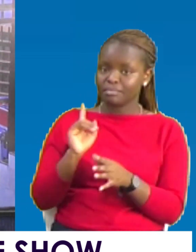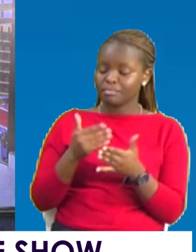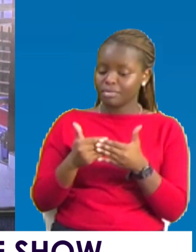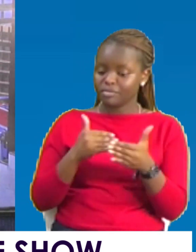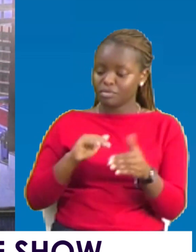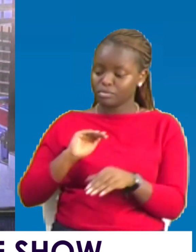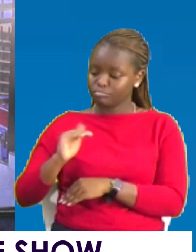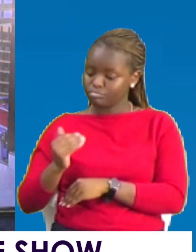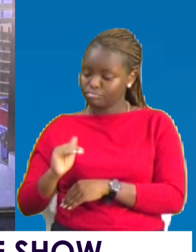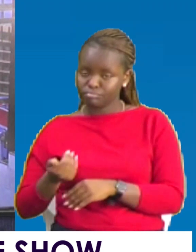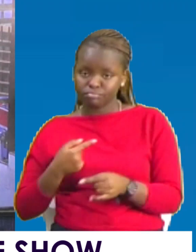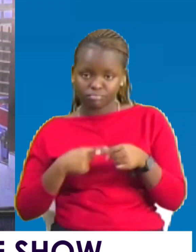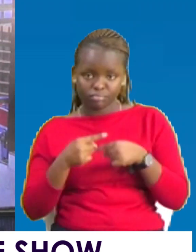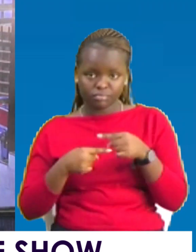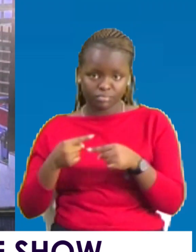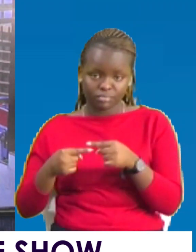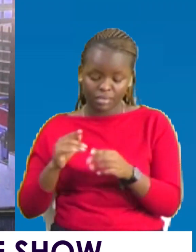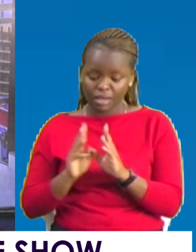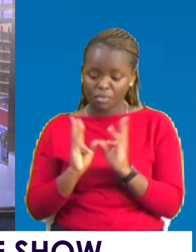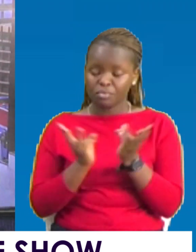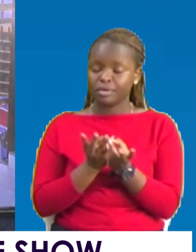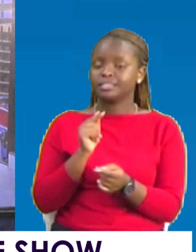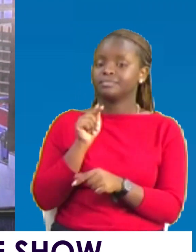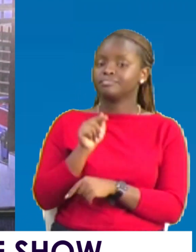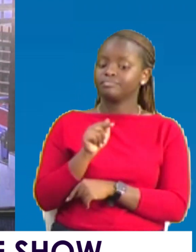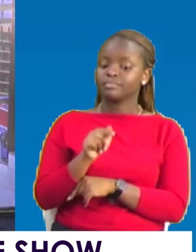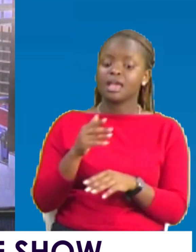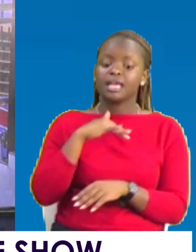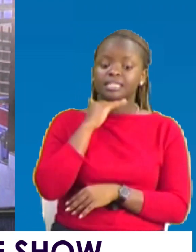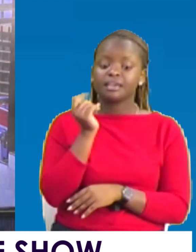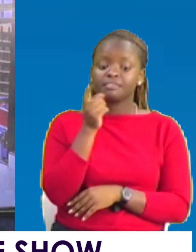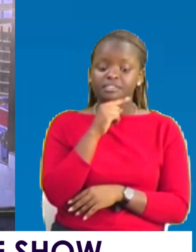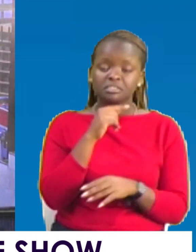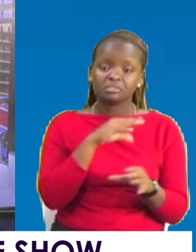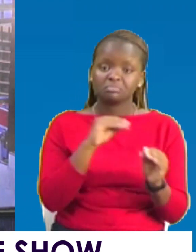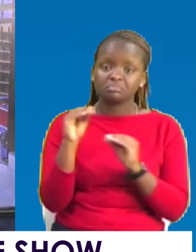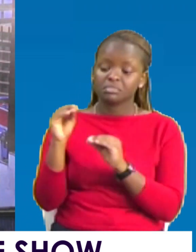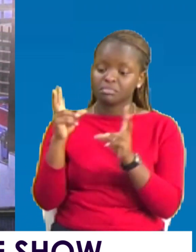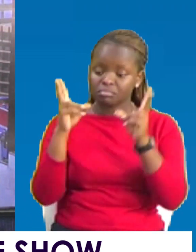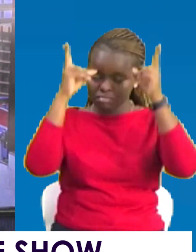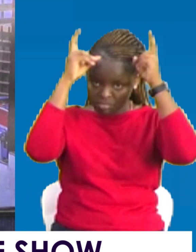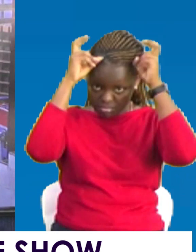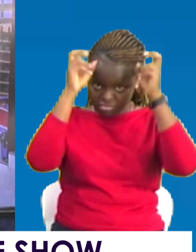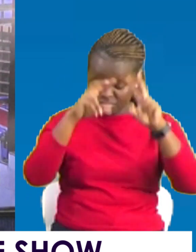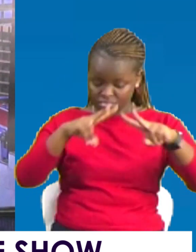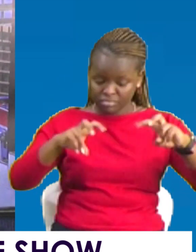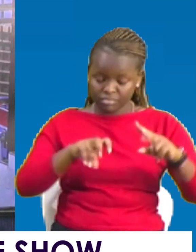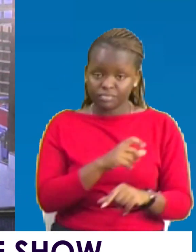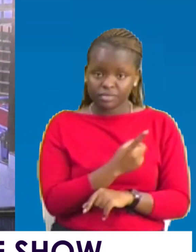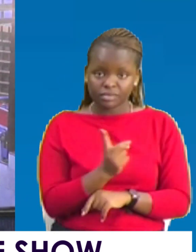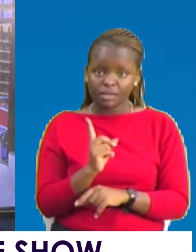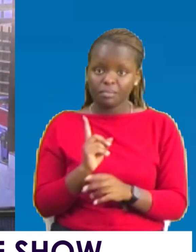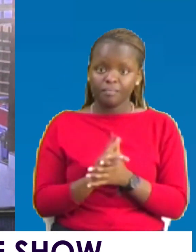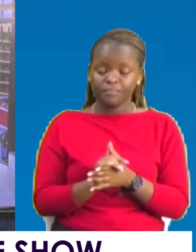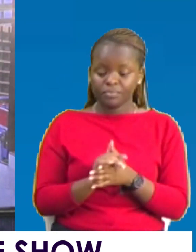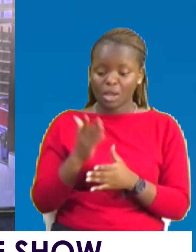the city. Before they show up in the world. They are already dead and gone. Because the devil is looking for them. He knows that